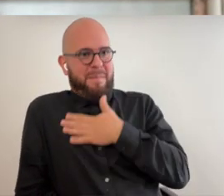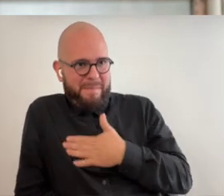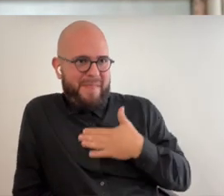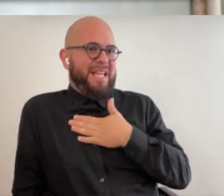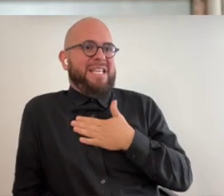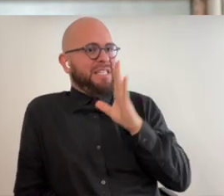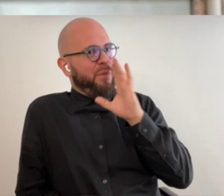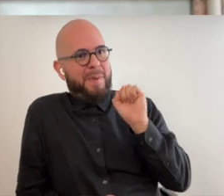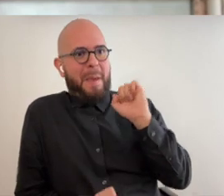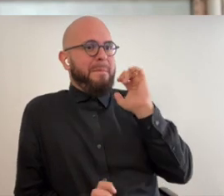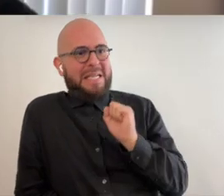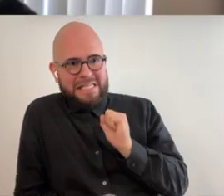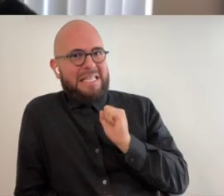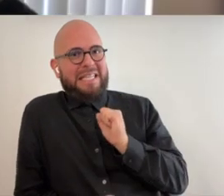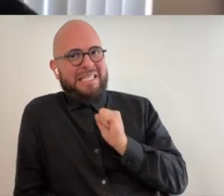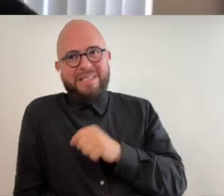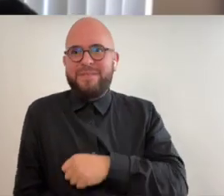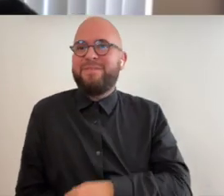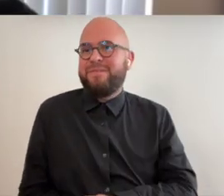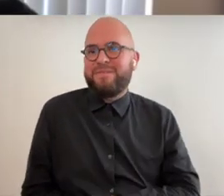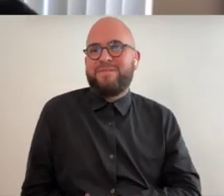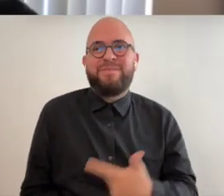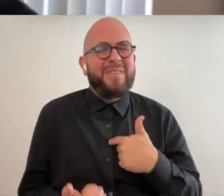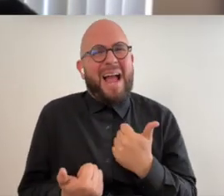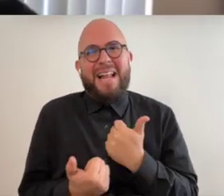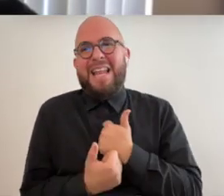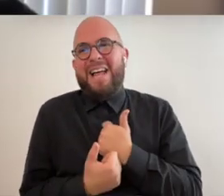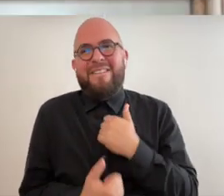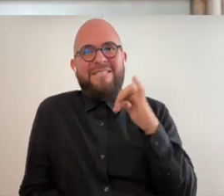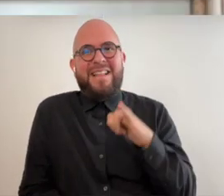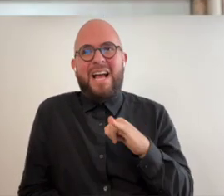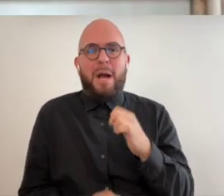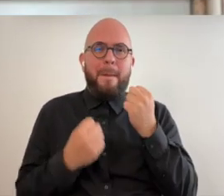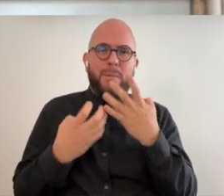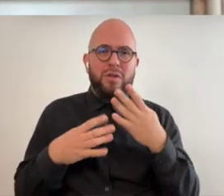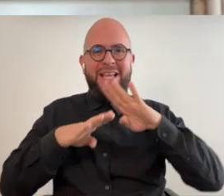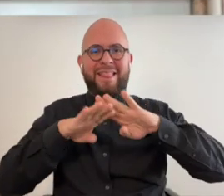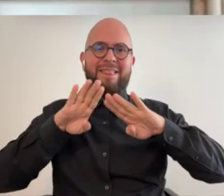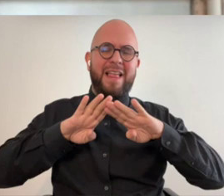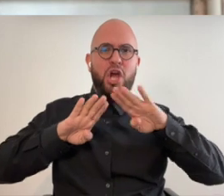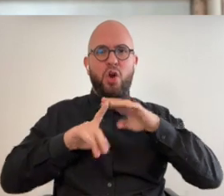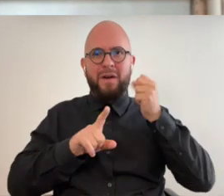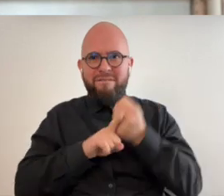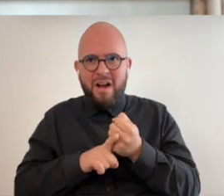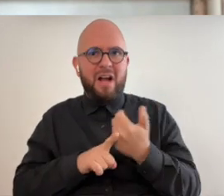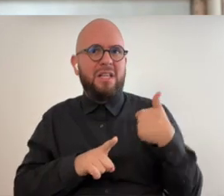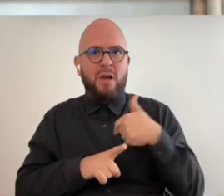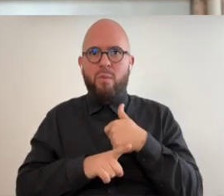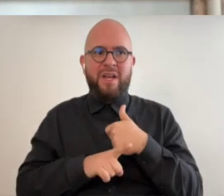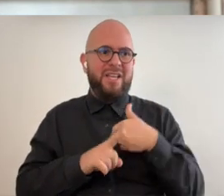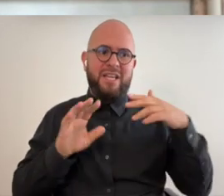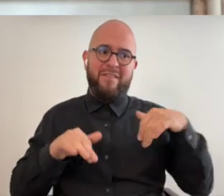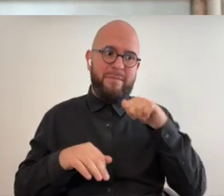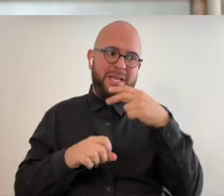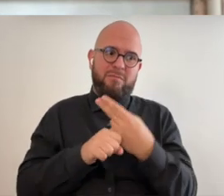be amazing i love having that multi-layered effect of it and we haven't been using music